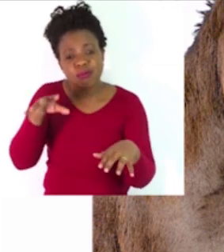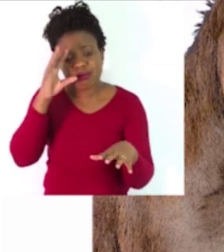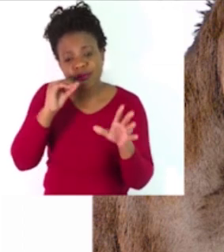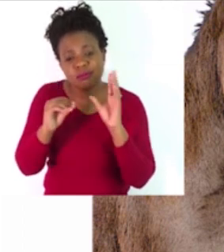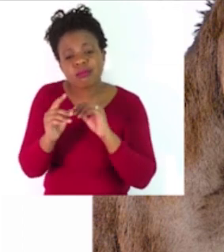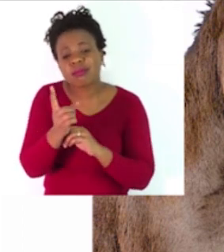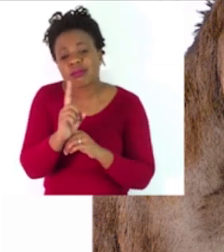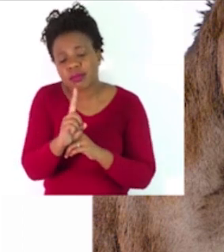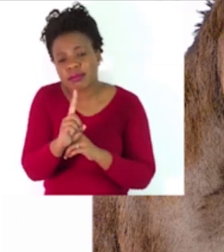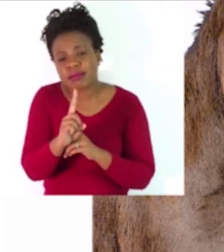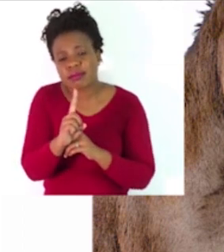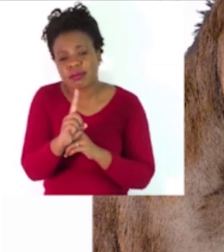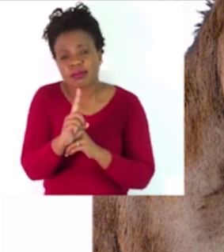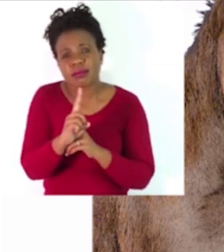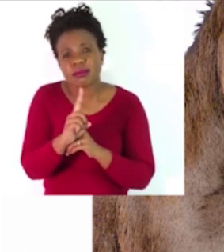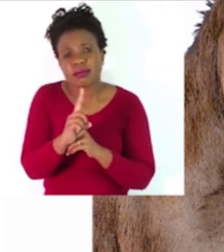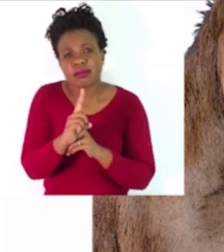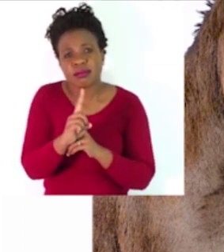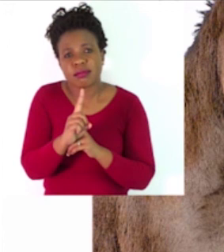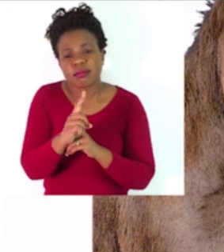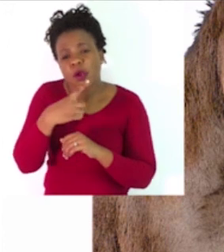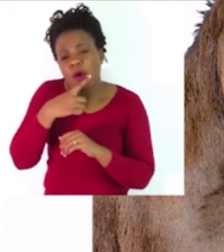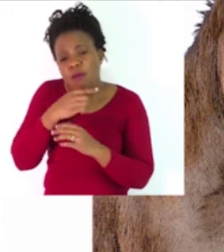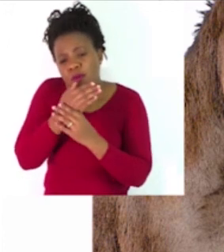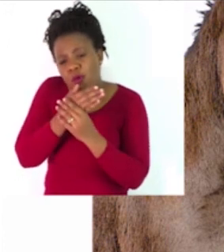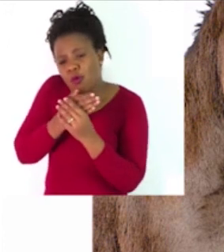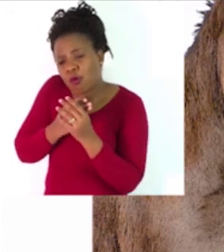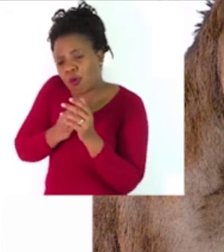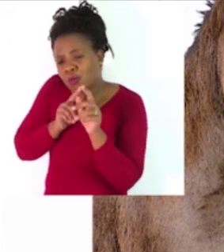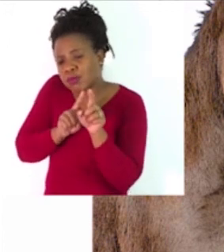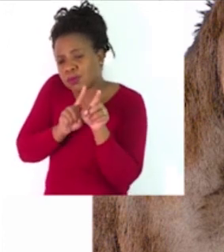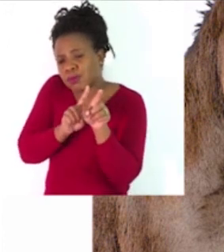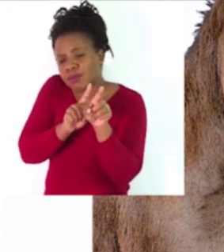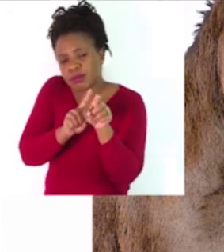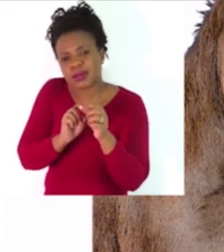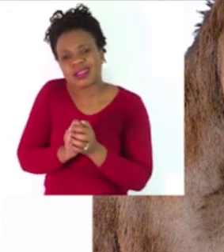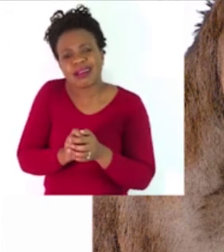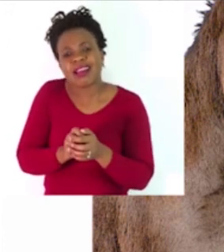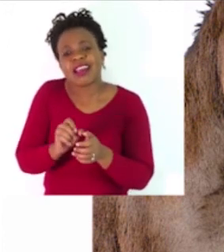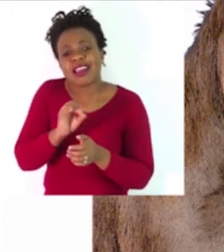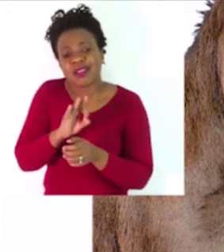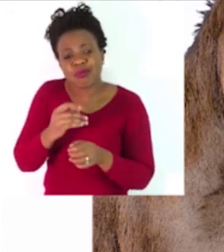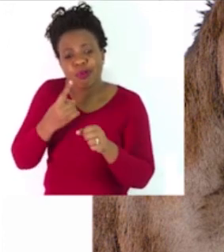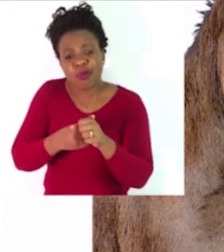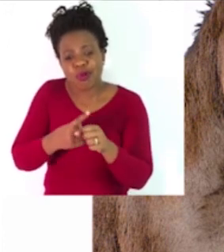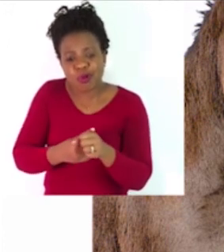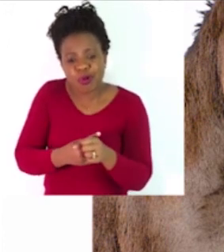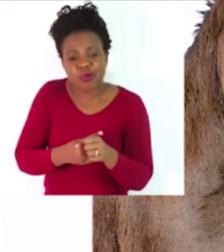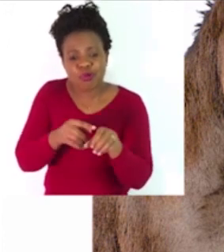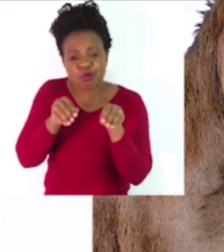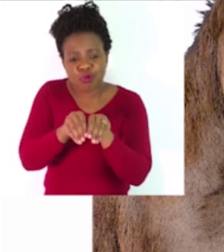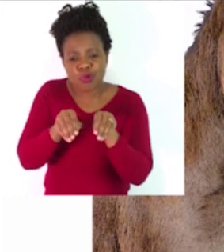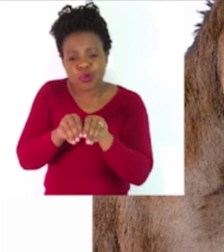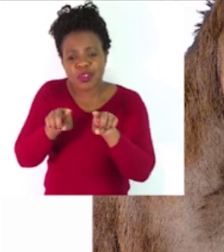old man who had followed them the whole way. Try to please everyone and you will